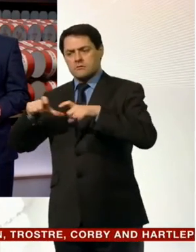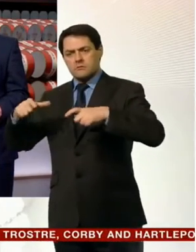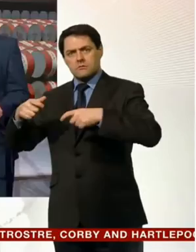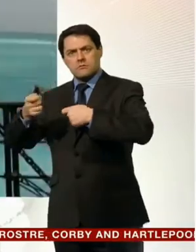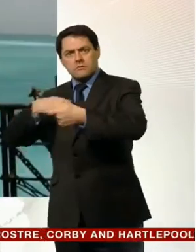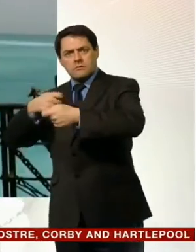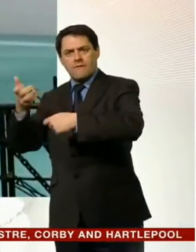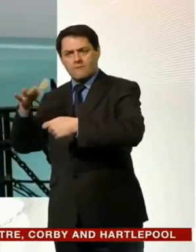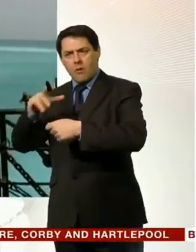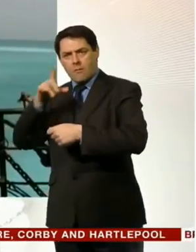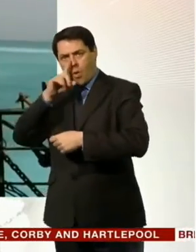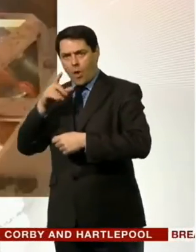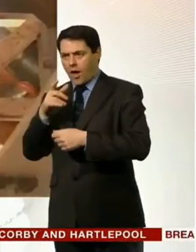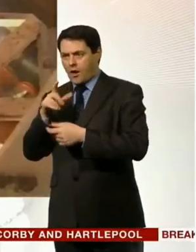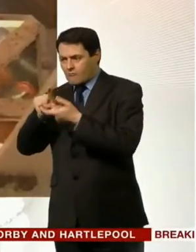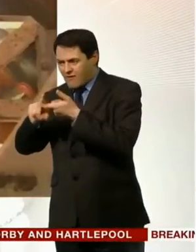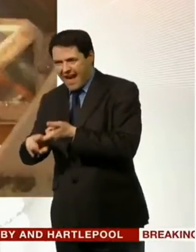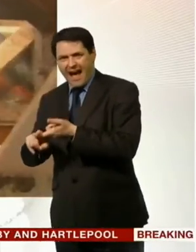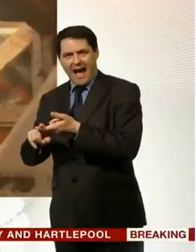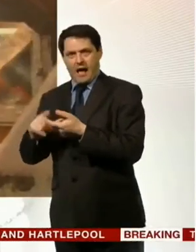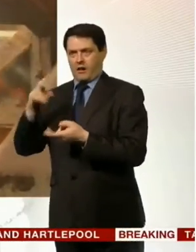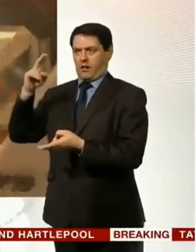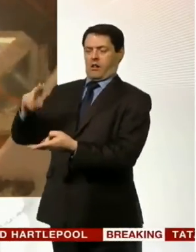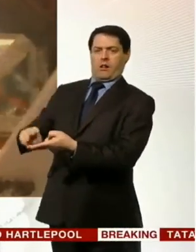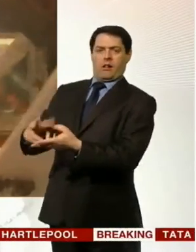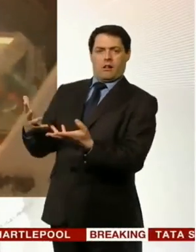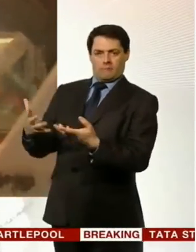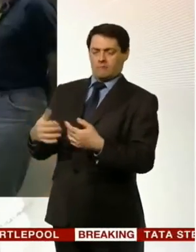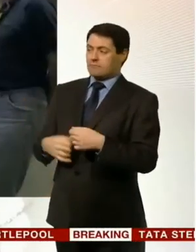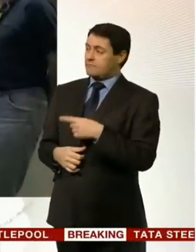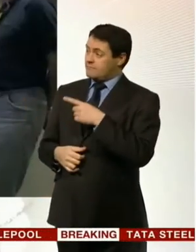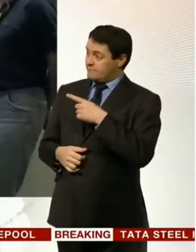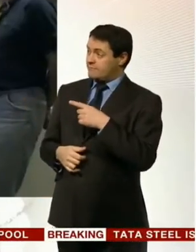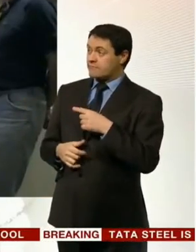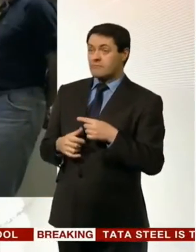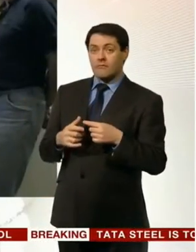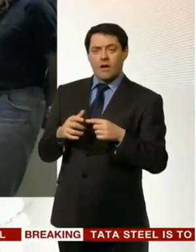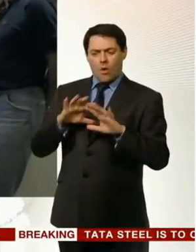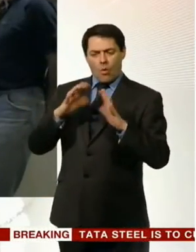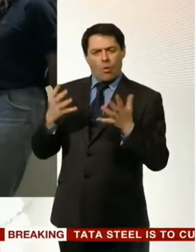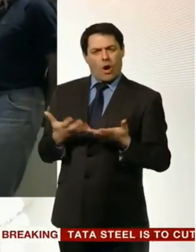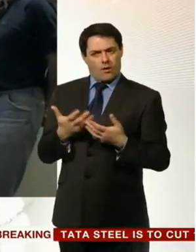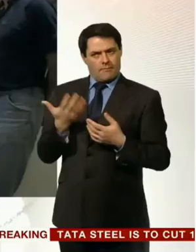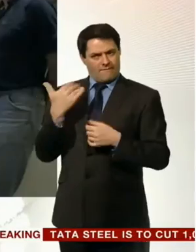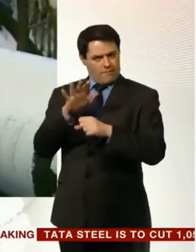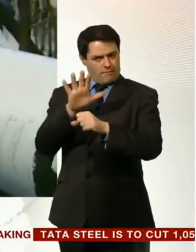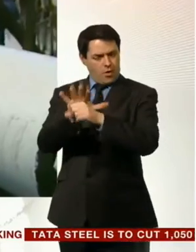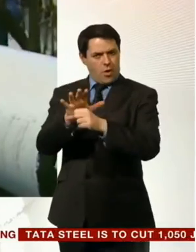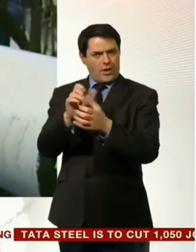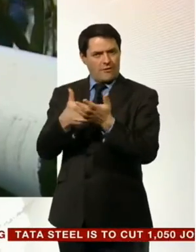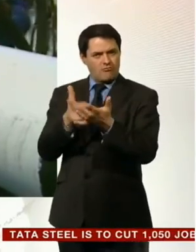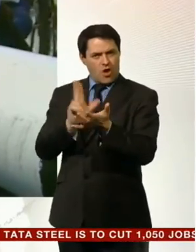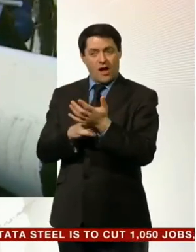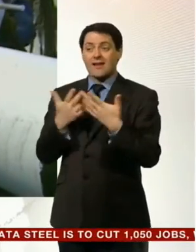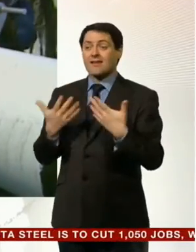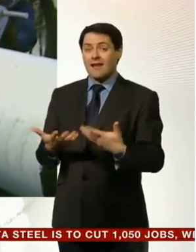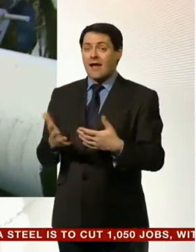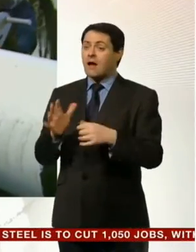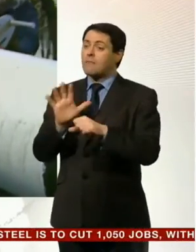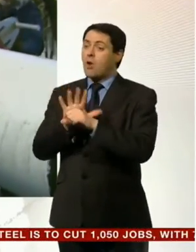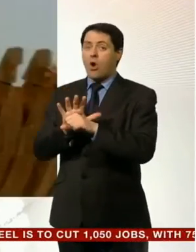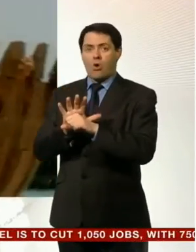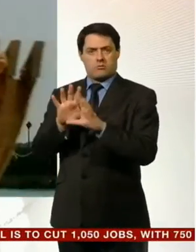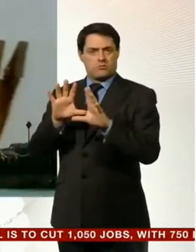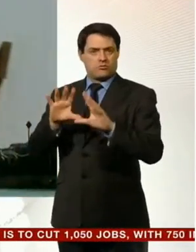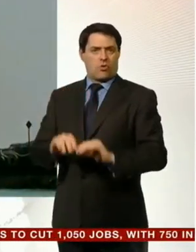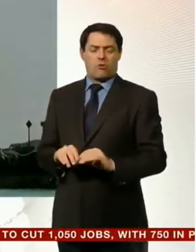reports knock out the international tension and you knock down the price of oil sanctions on Iran have been removed so